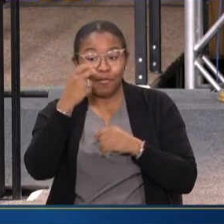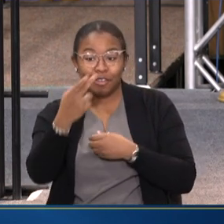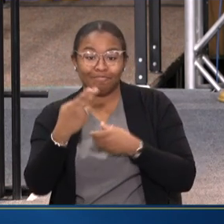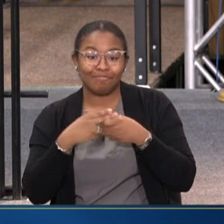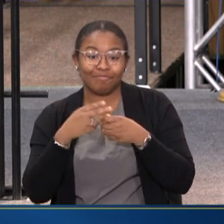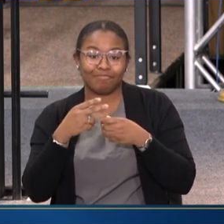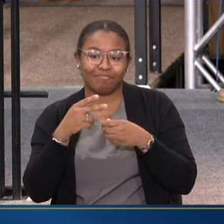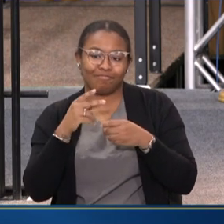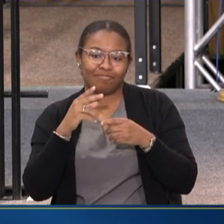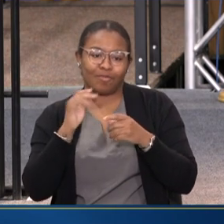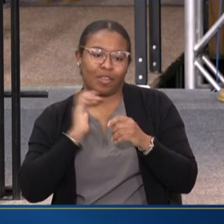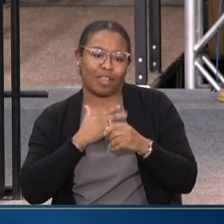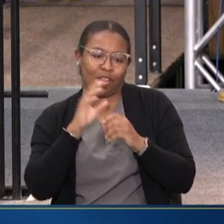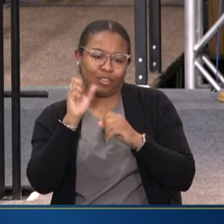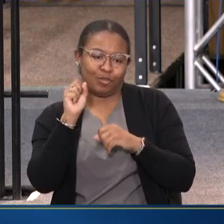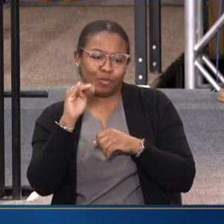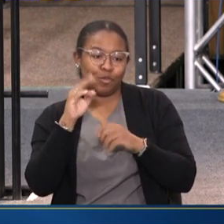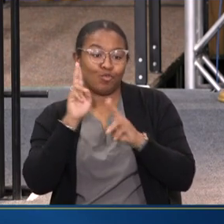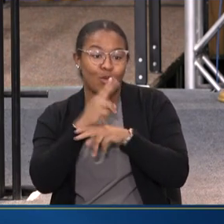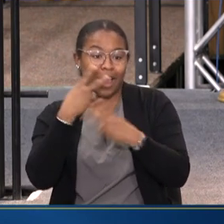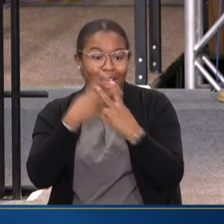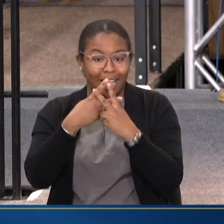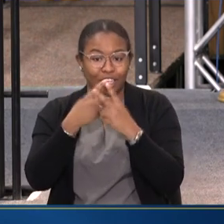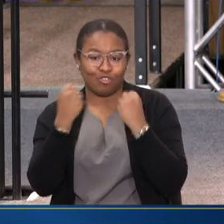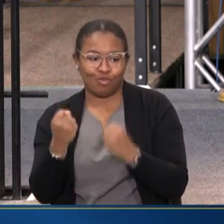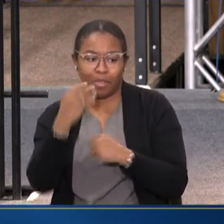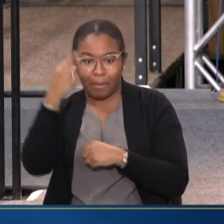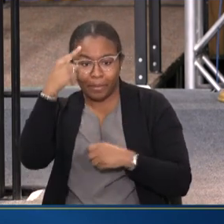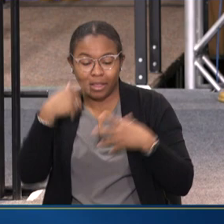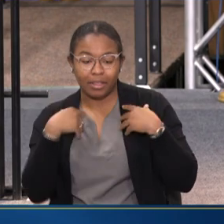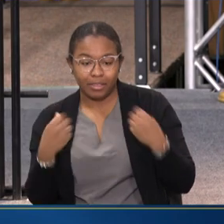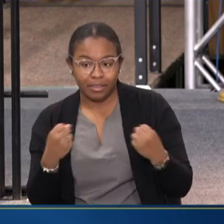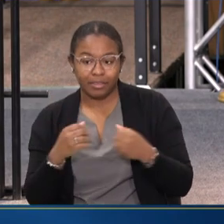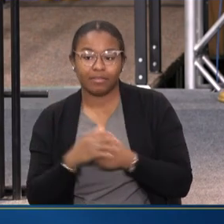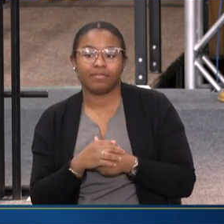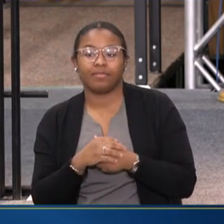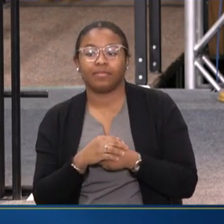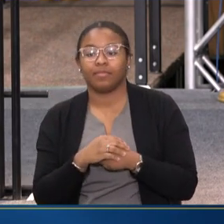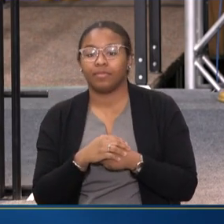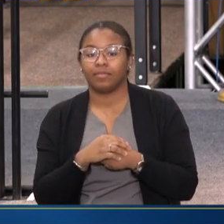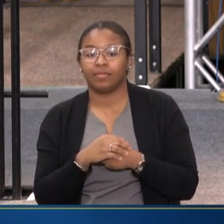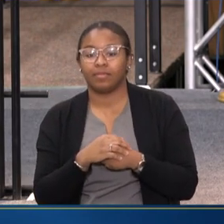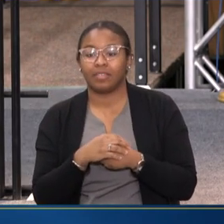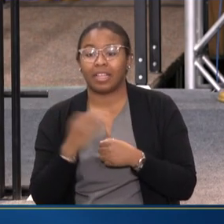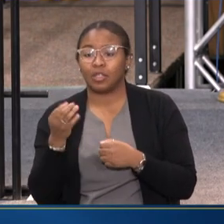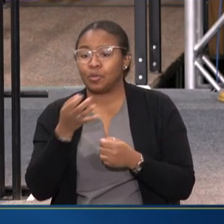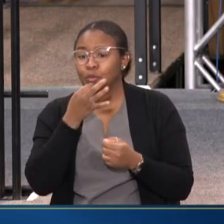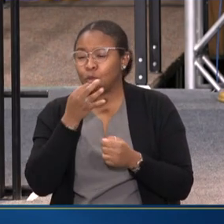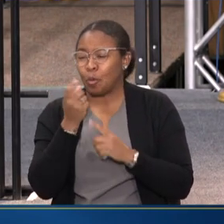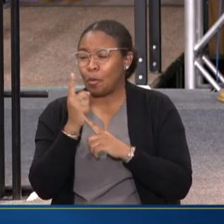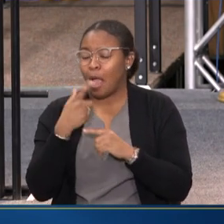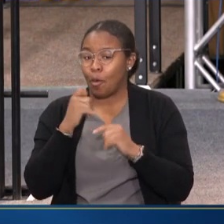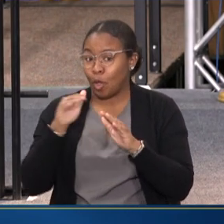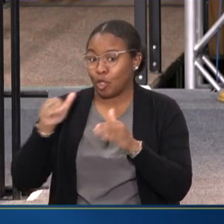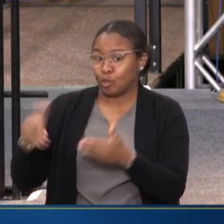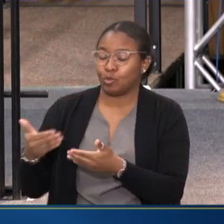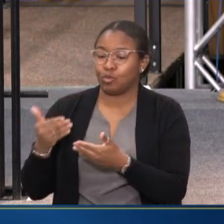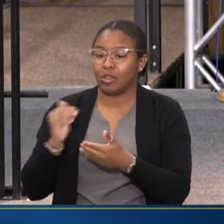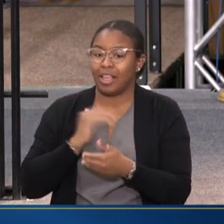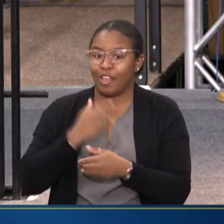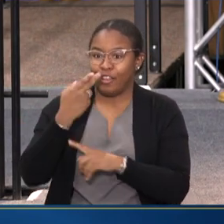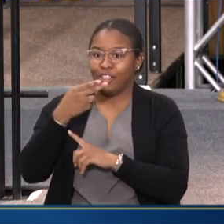media with the hashtag strengthen mental health. And I want to, in just a moment, introduce our